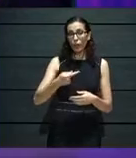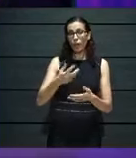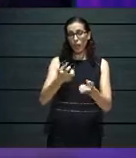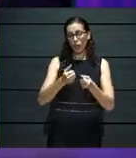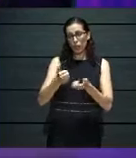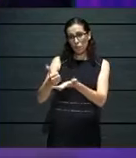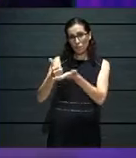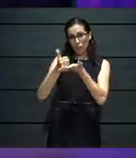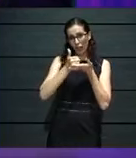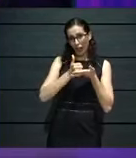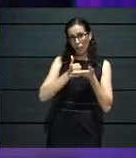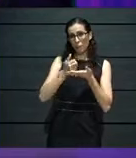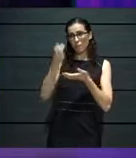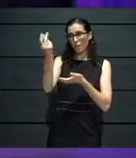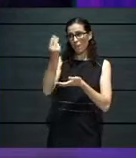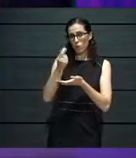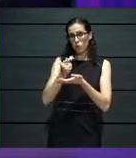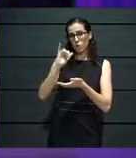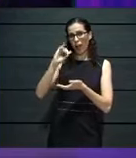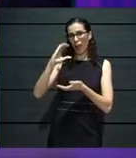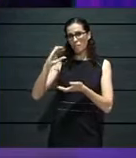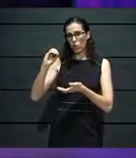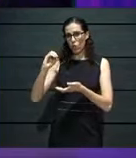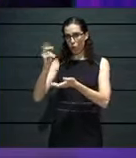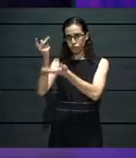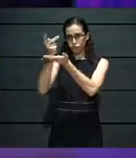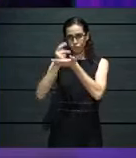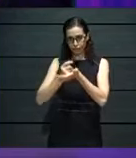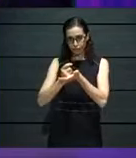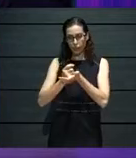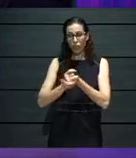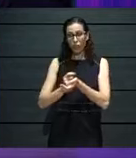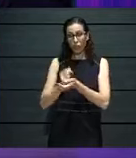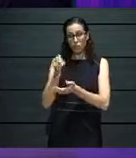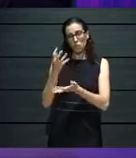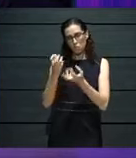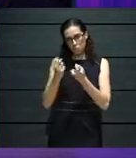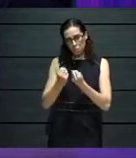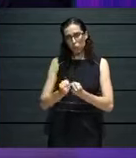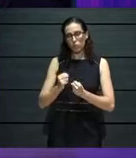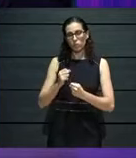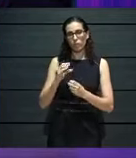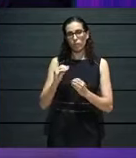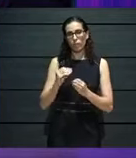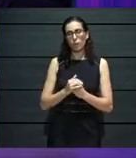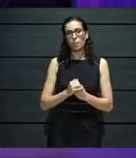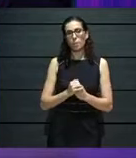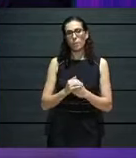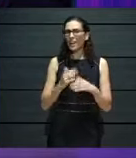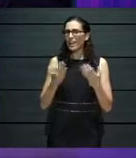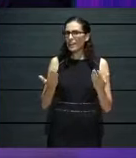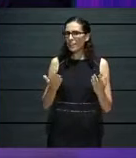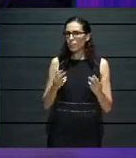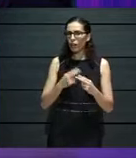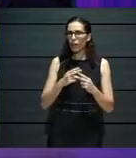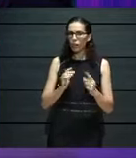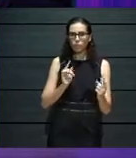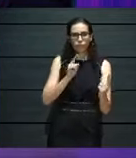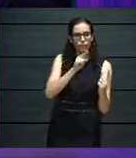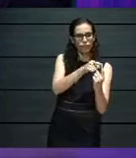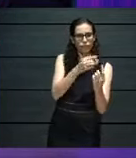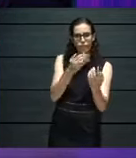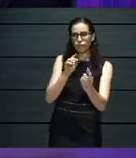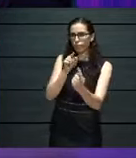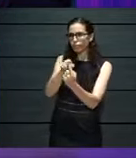ICO, which I believe is quite fundamental to us, is how do we reach out? How do we